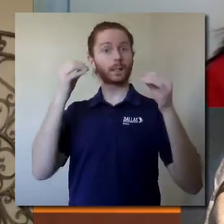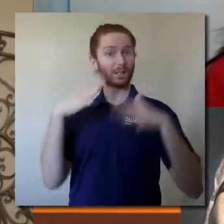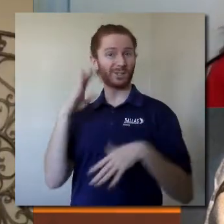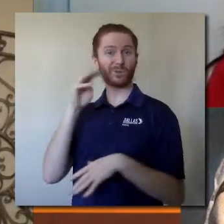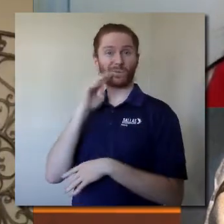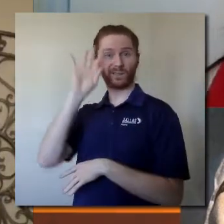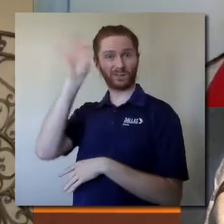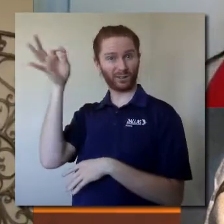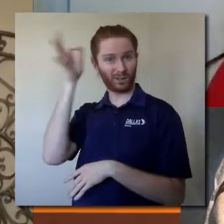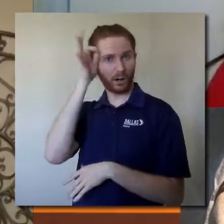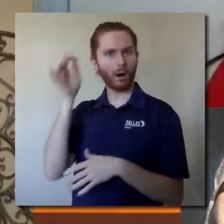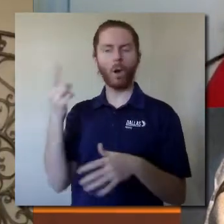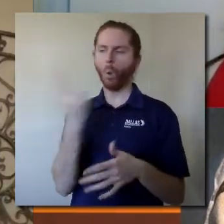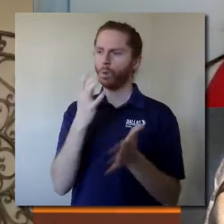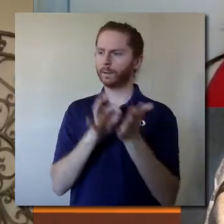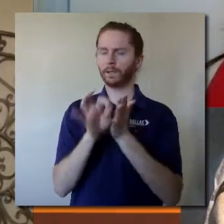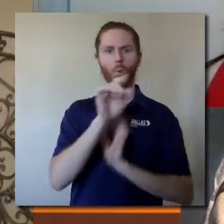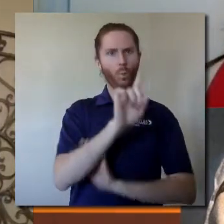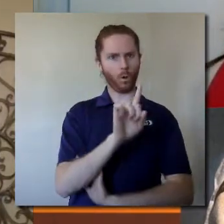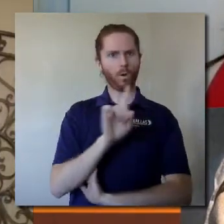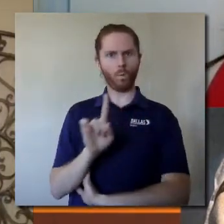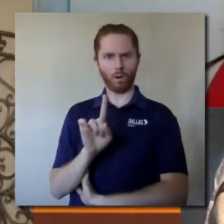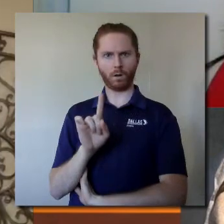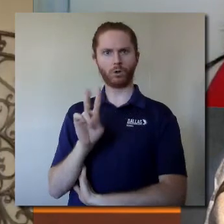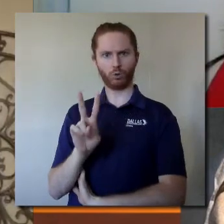two, three, five, eight, and thirteen.